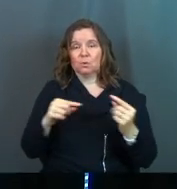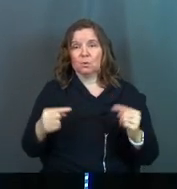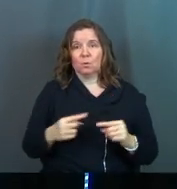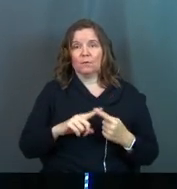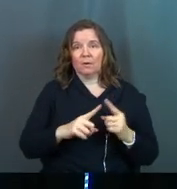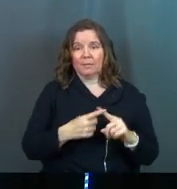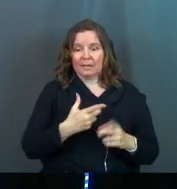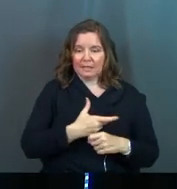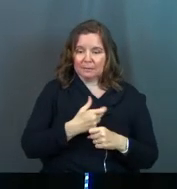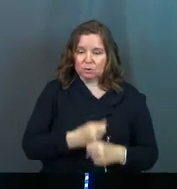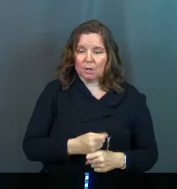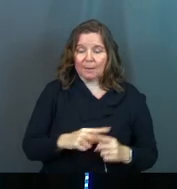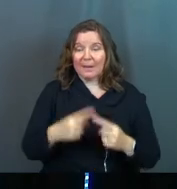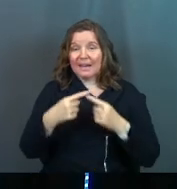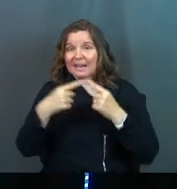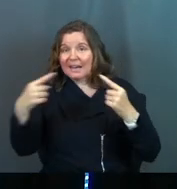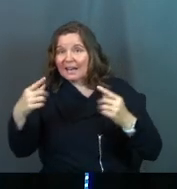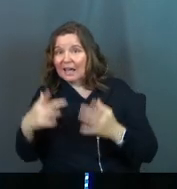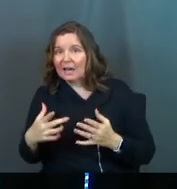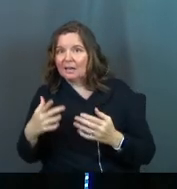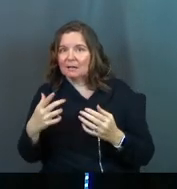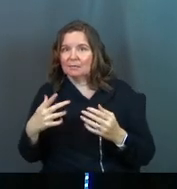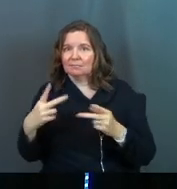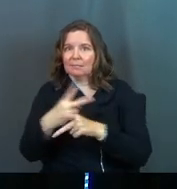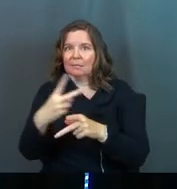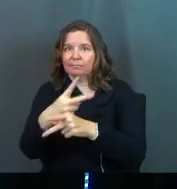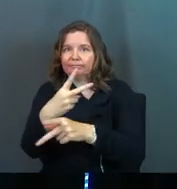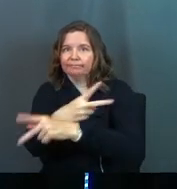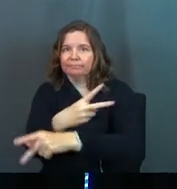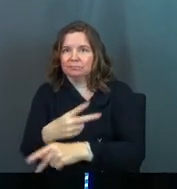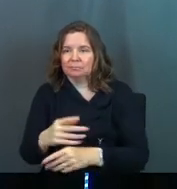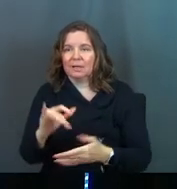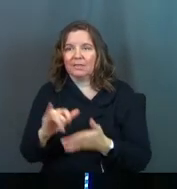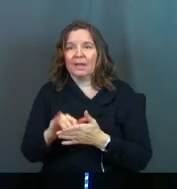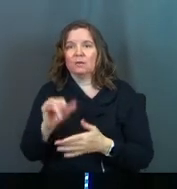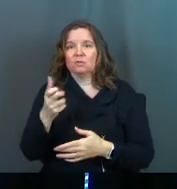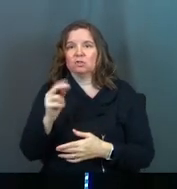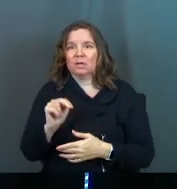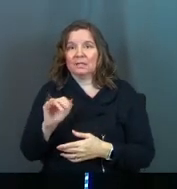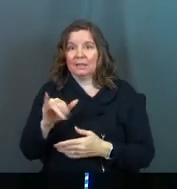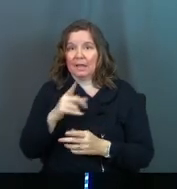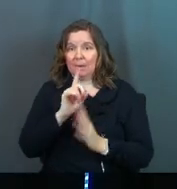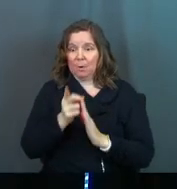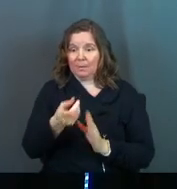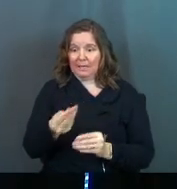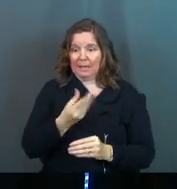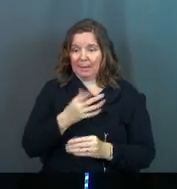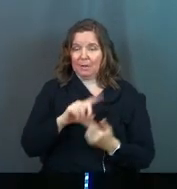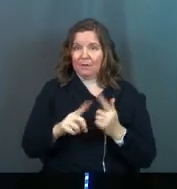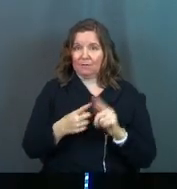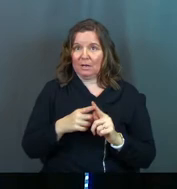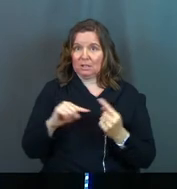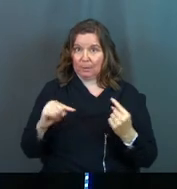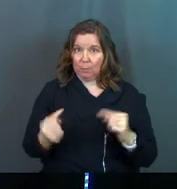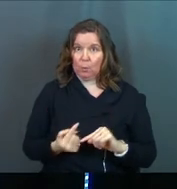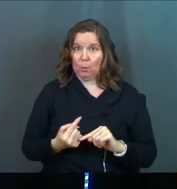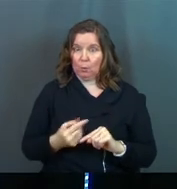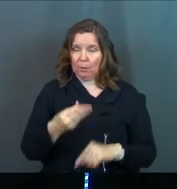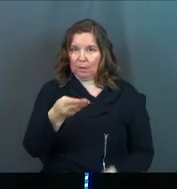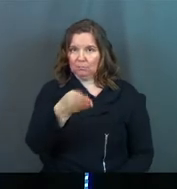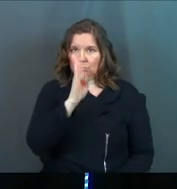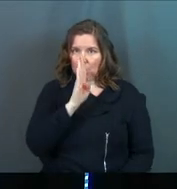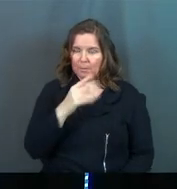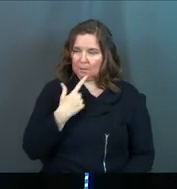from a friend can be trusted, but an enemy multiplies kisses. That was Jason in that moment. He gave me a friendship wound, didn't he?